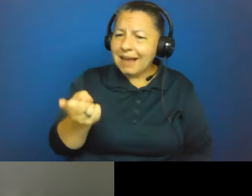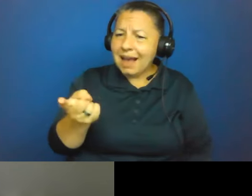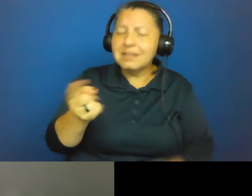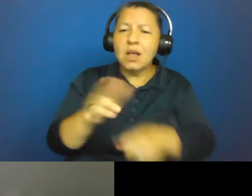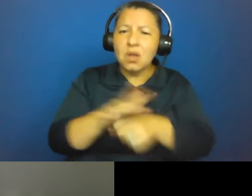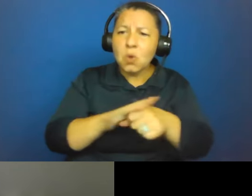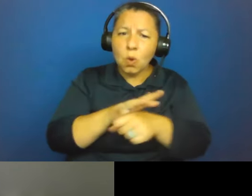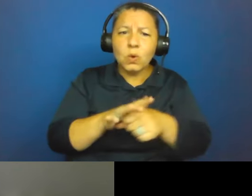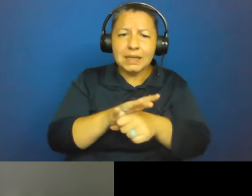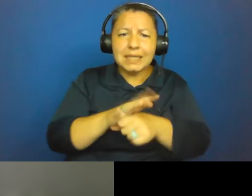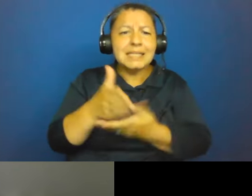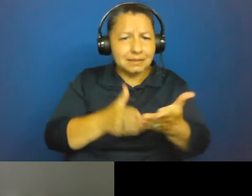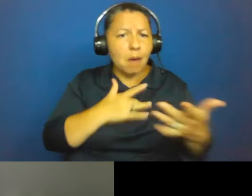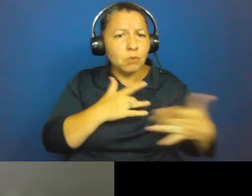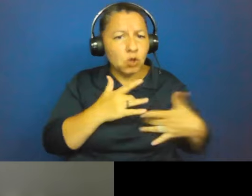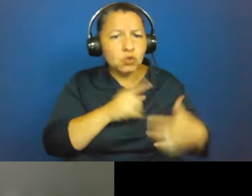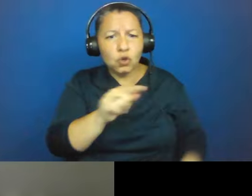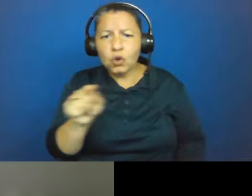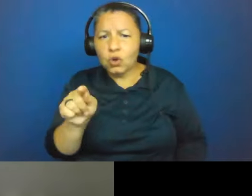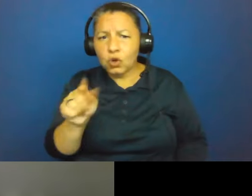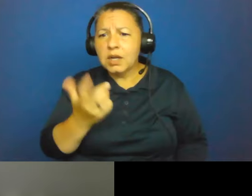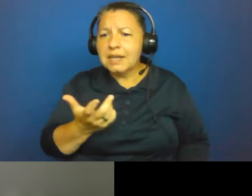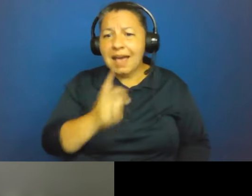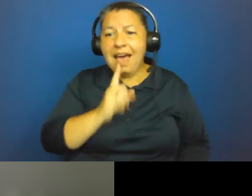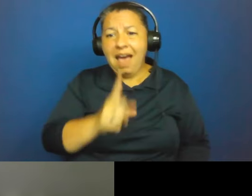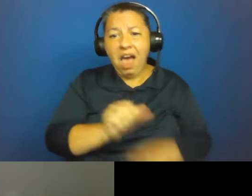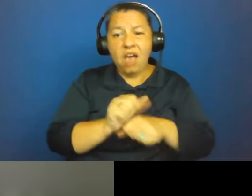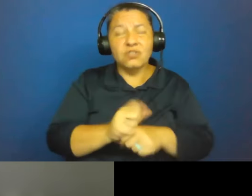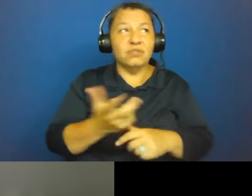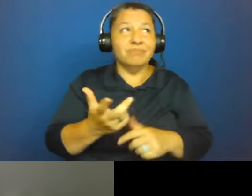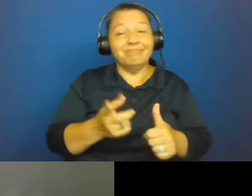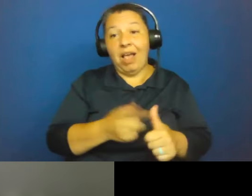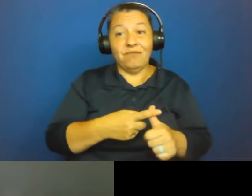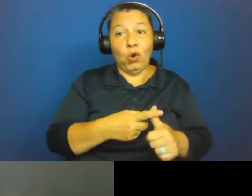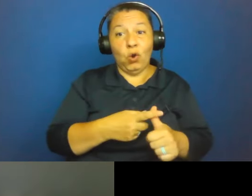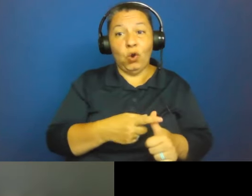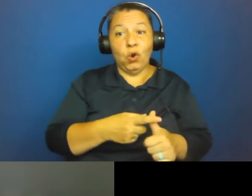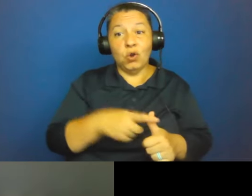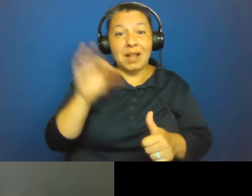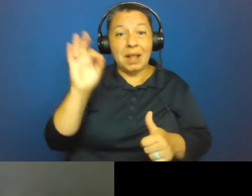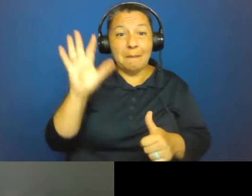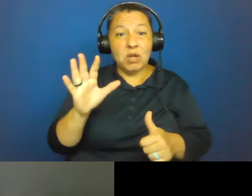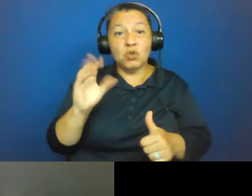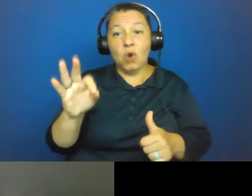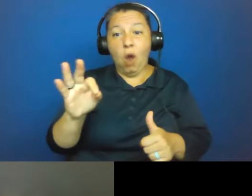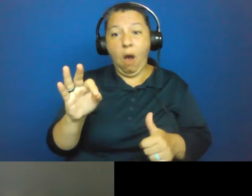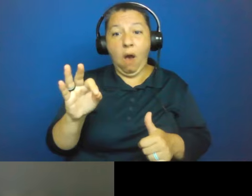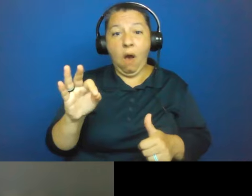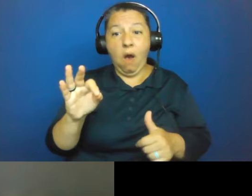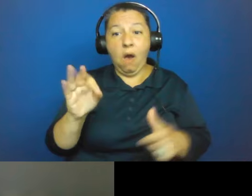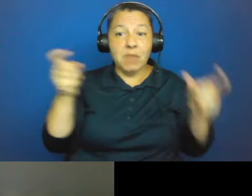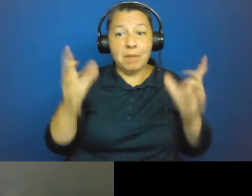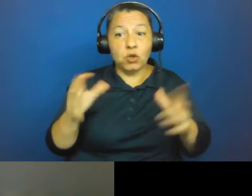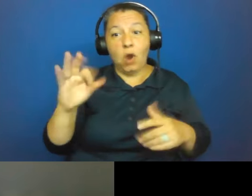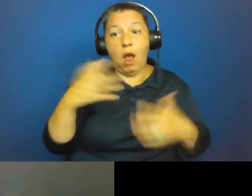was some concern. And, in fact, initially, the Ministry of Health, which provides our permits for this work, addressing the other